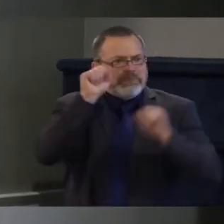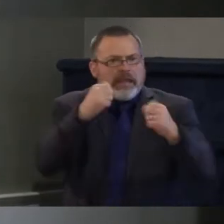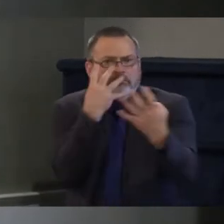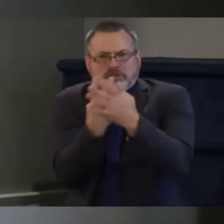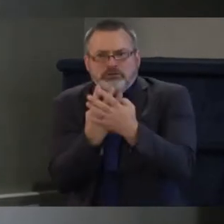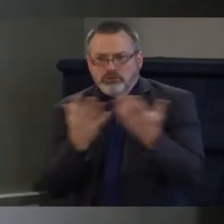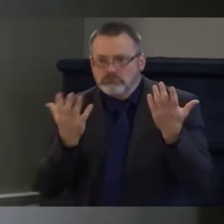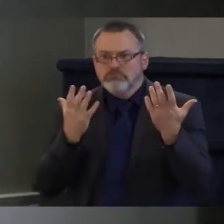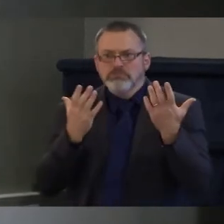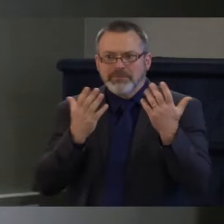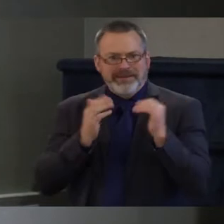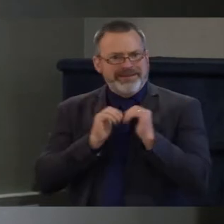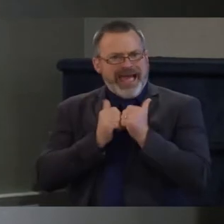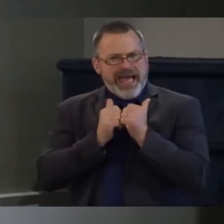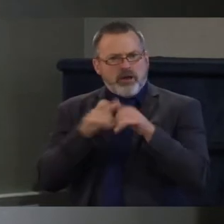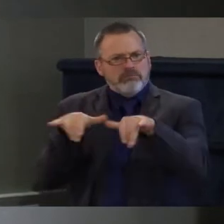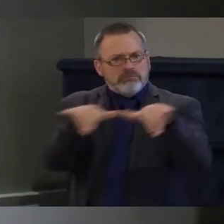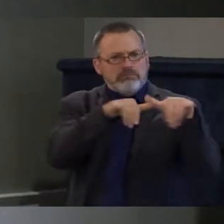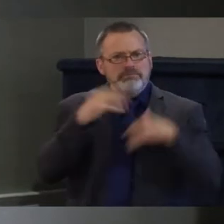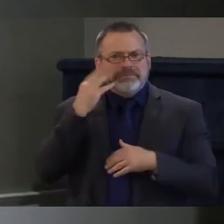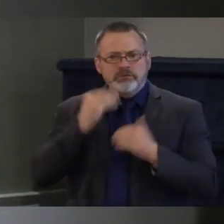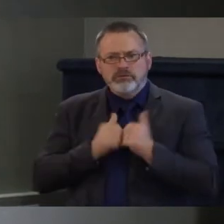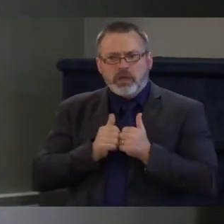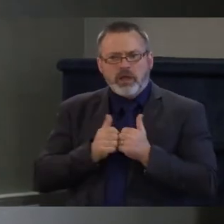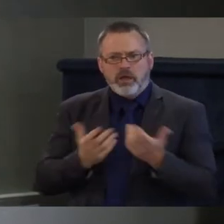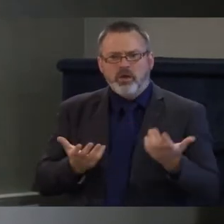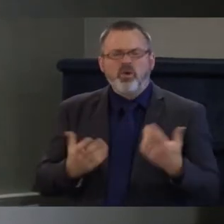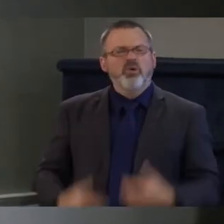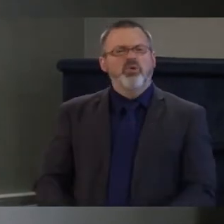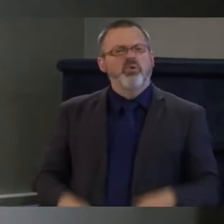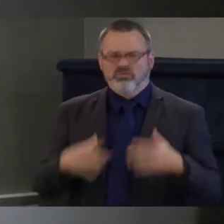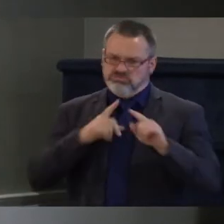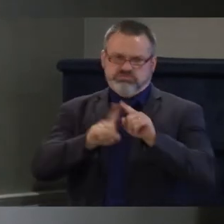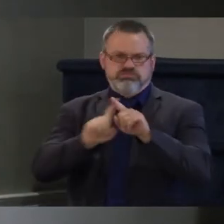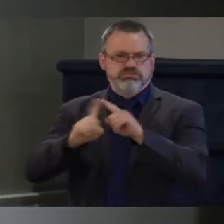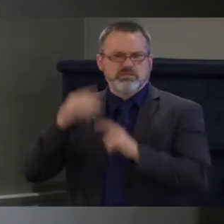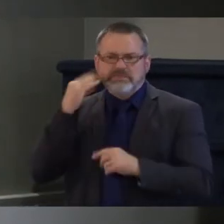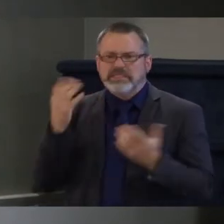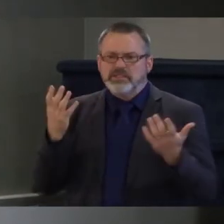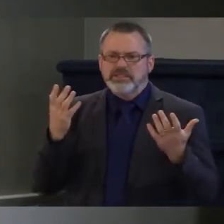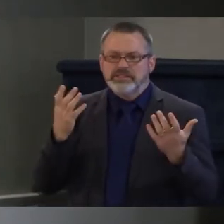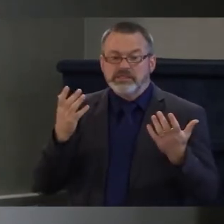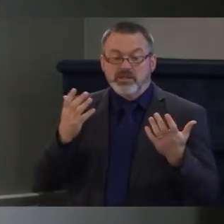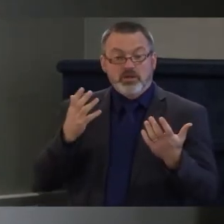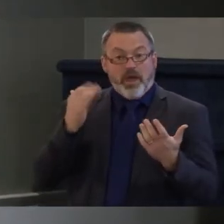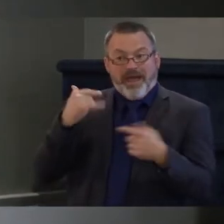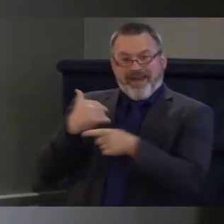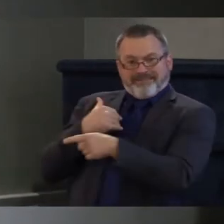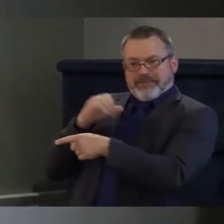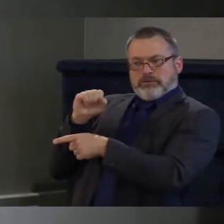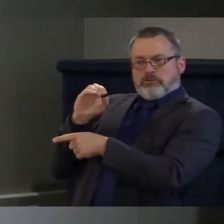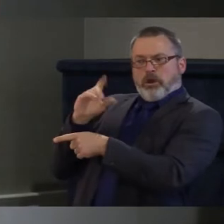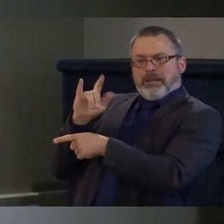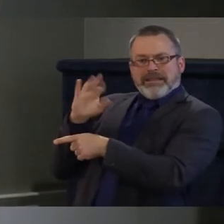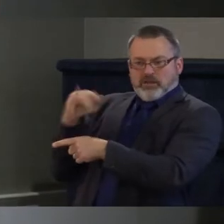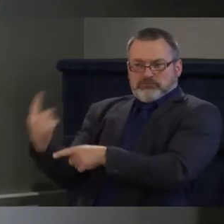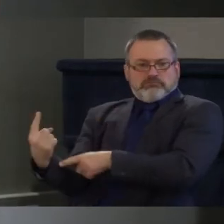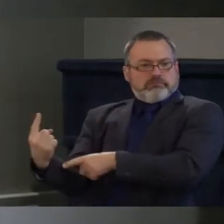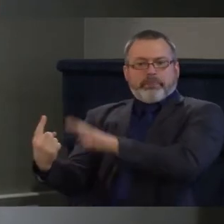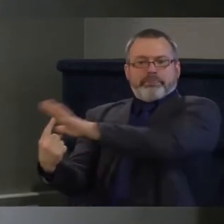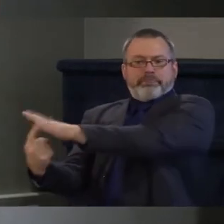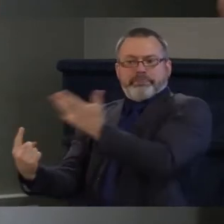particularly torturous treatment. That goes from solitary confinement, which I don't believe should ever be used,